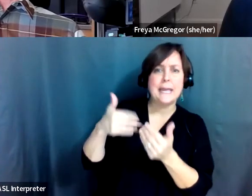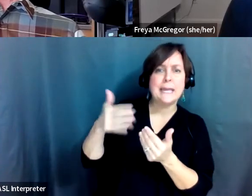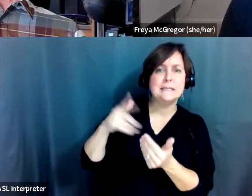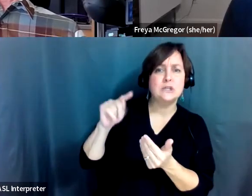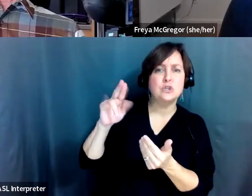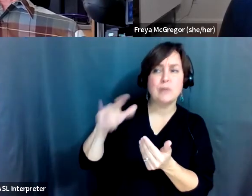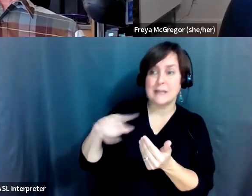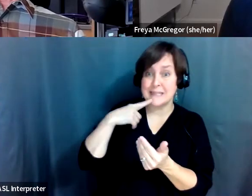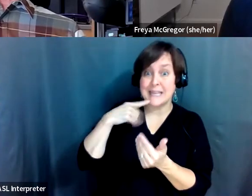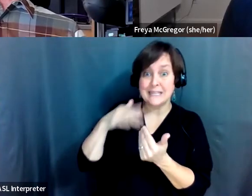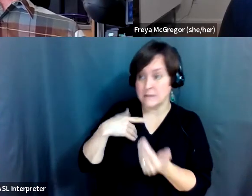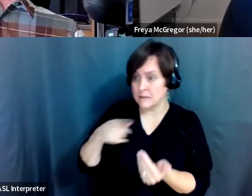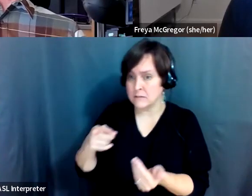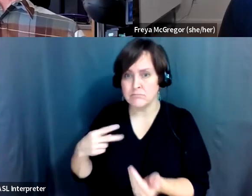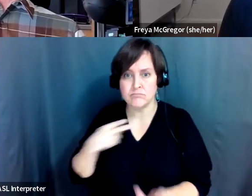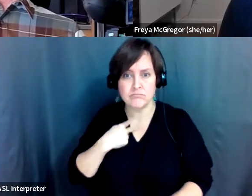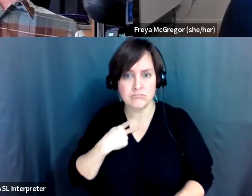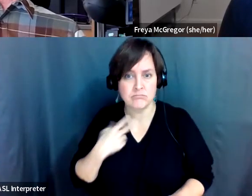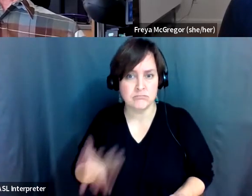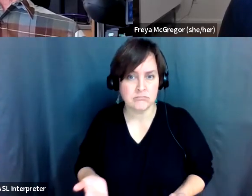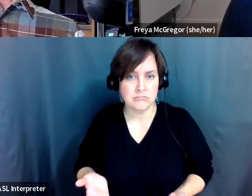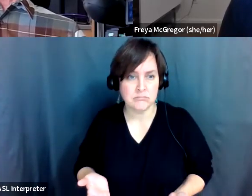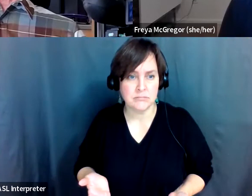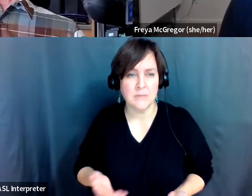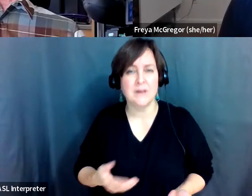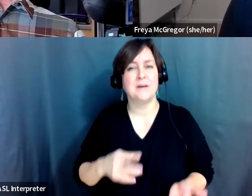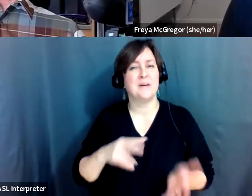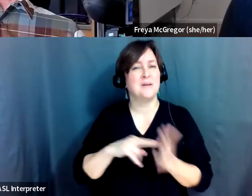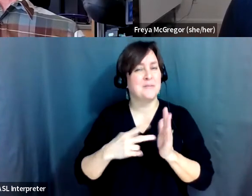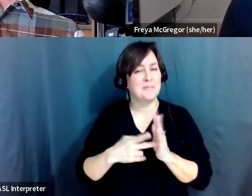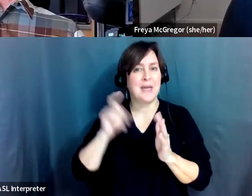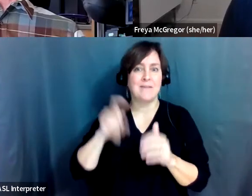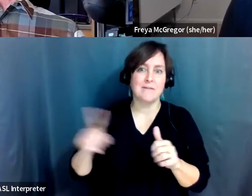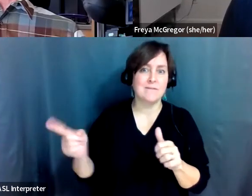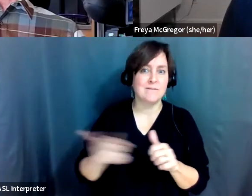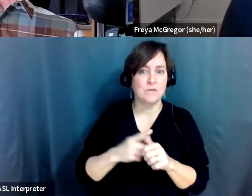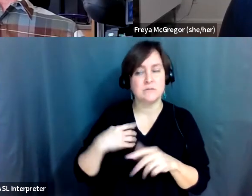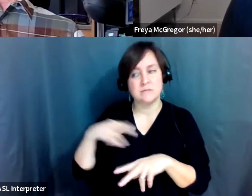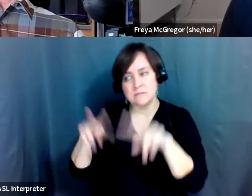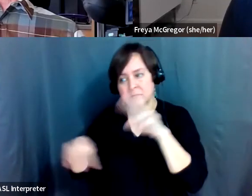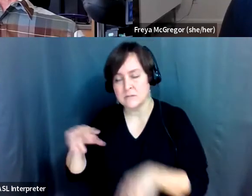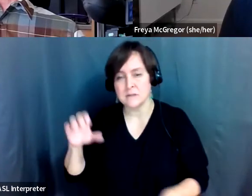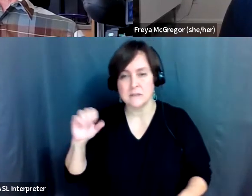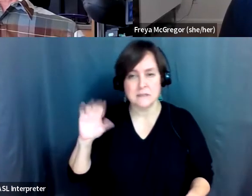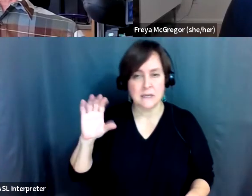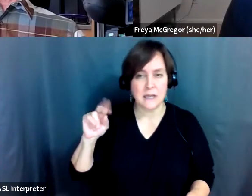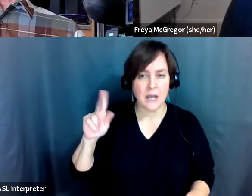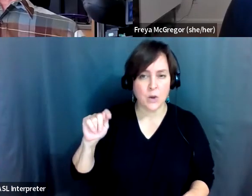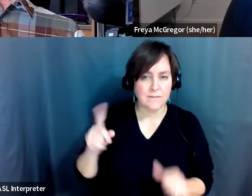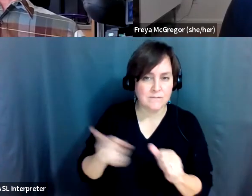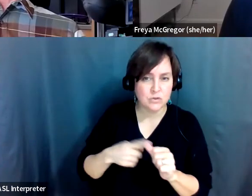So, you know, unless you go out and scout, if you're only looking at published information,